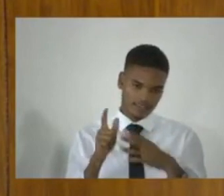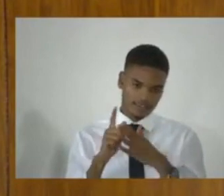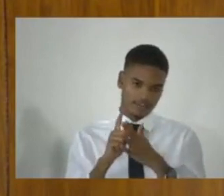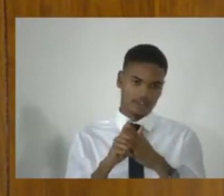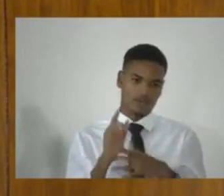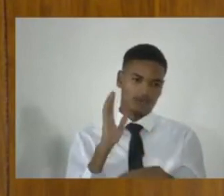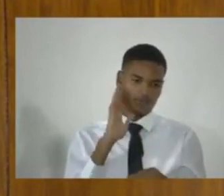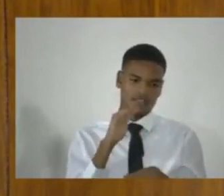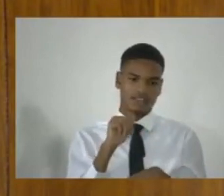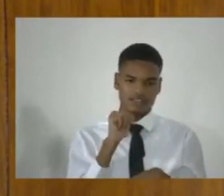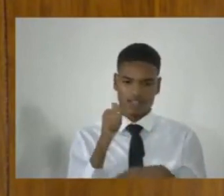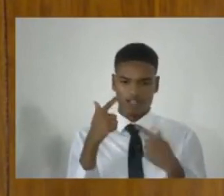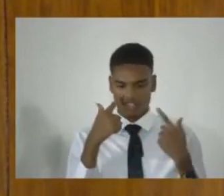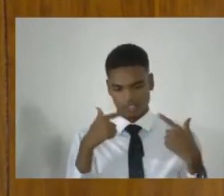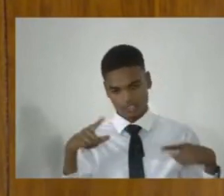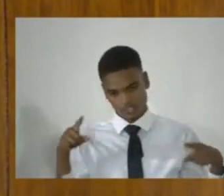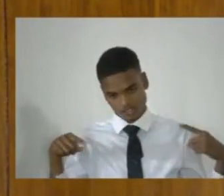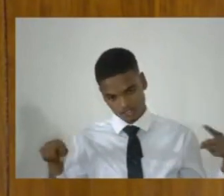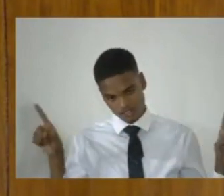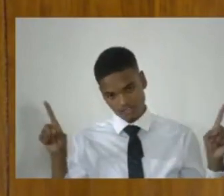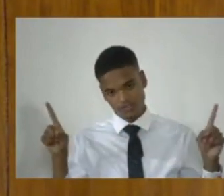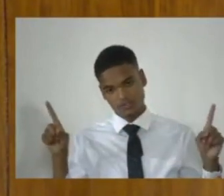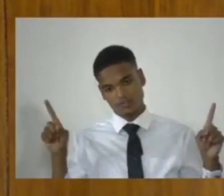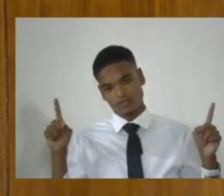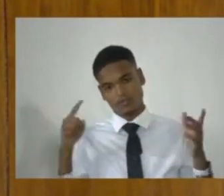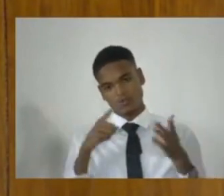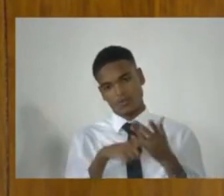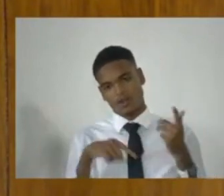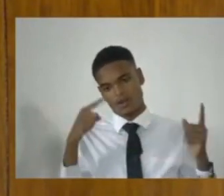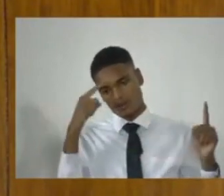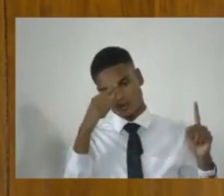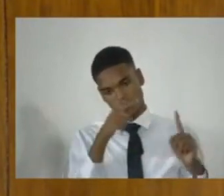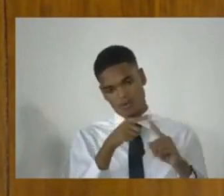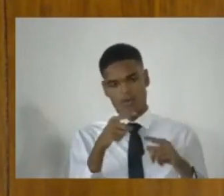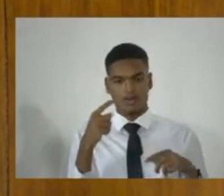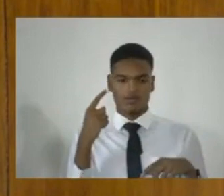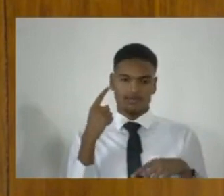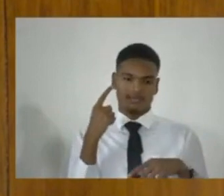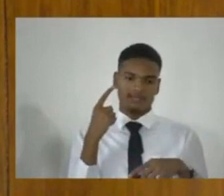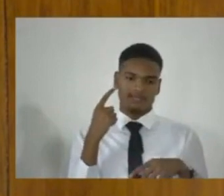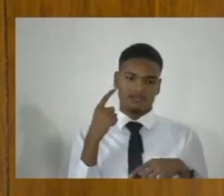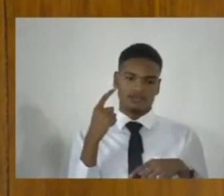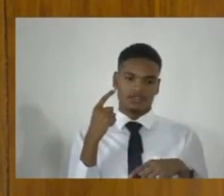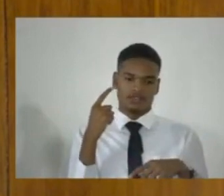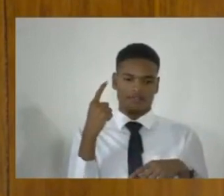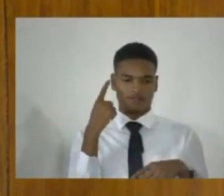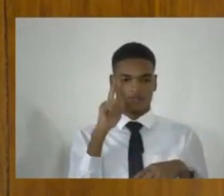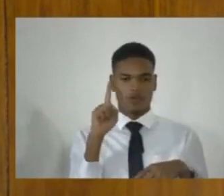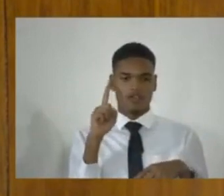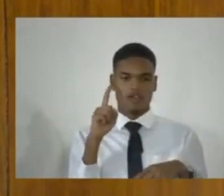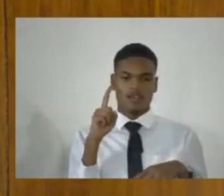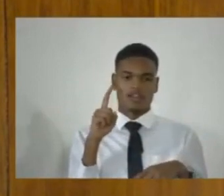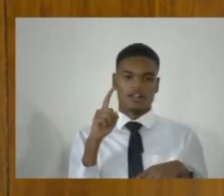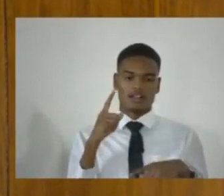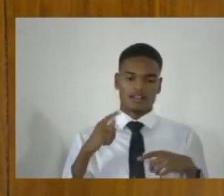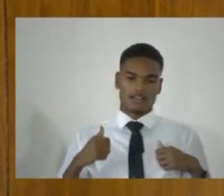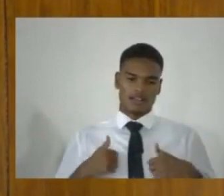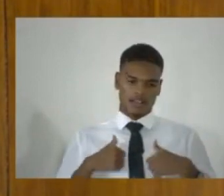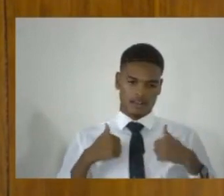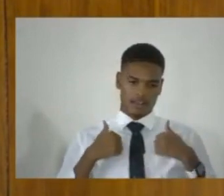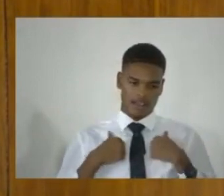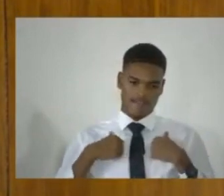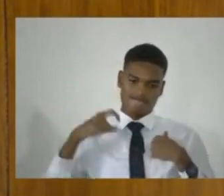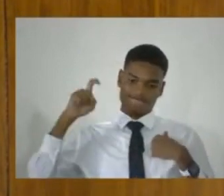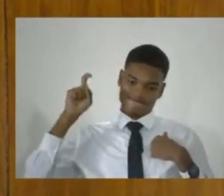achieve the objective of being a safety valve in the cases where mandatory life is the sentence prescribed